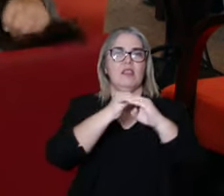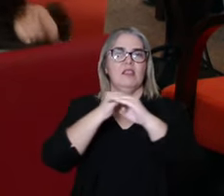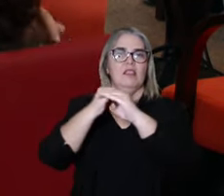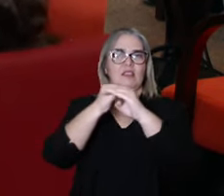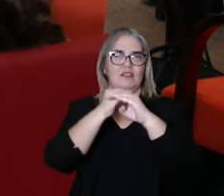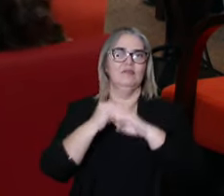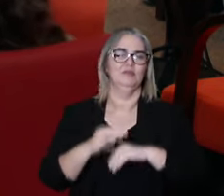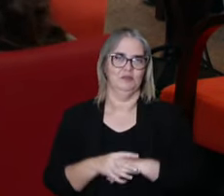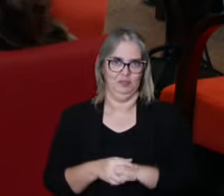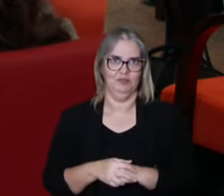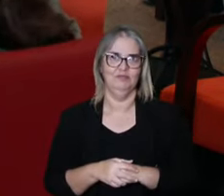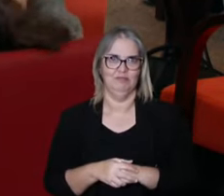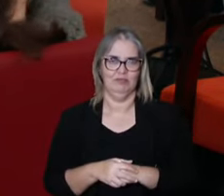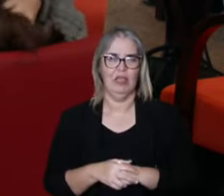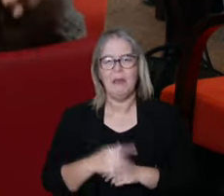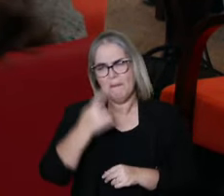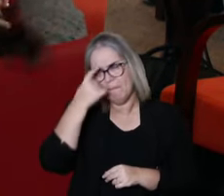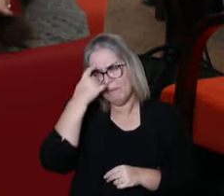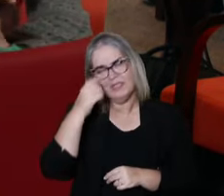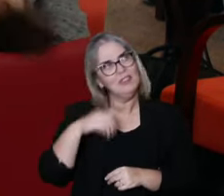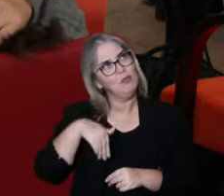A more realistic view.